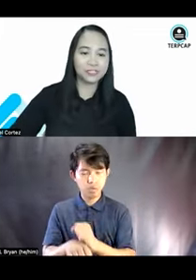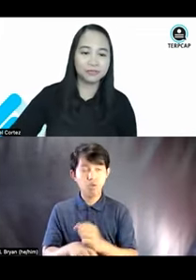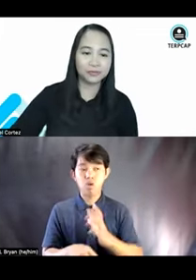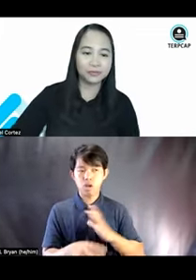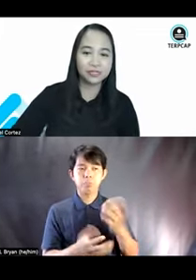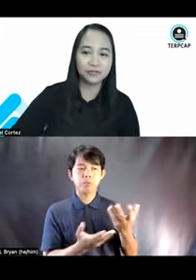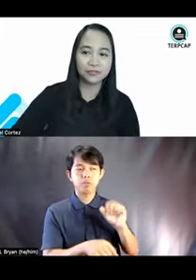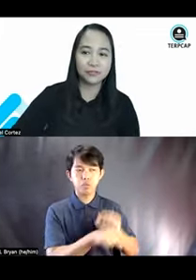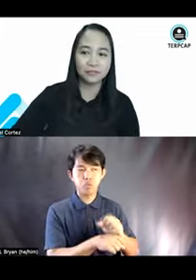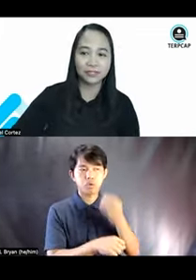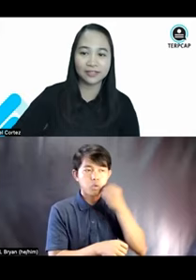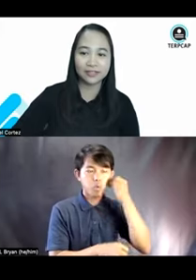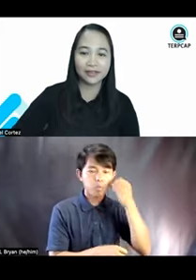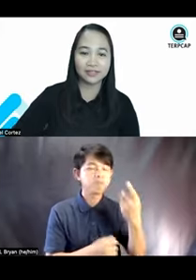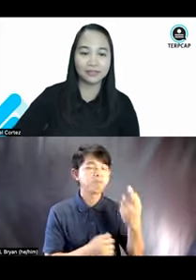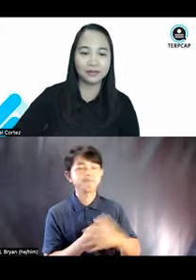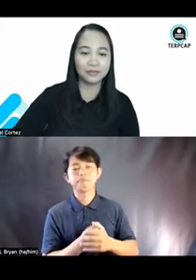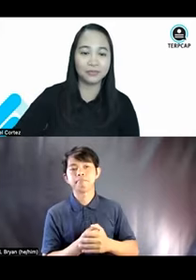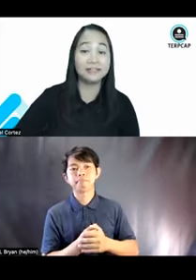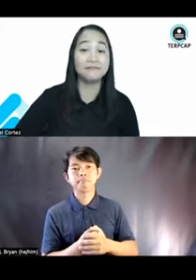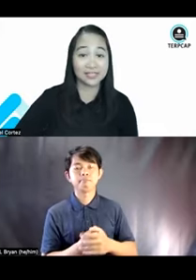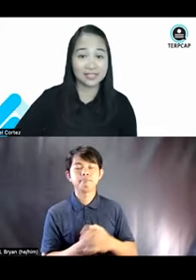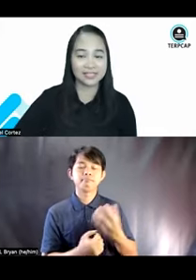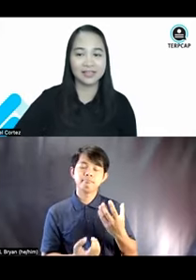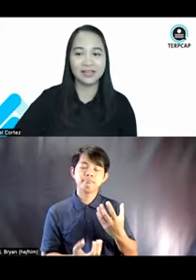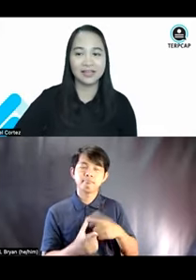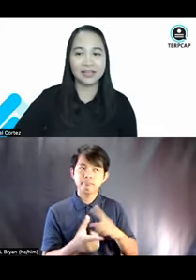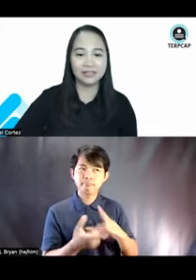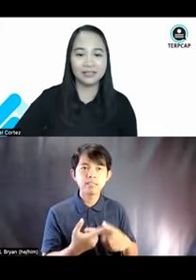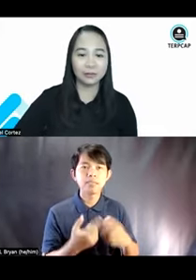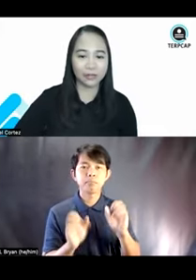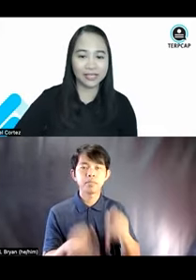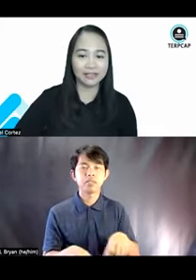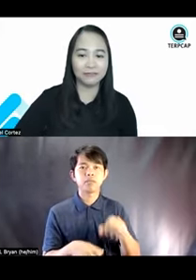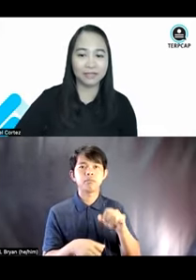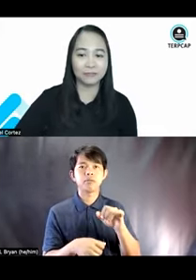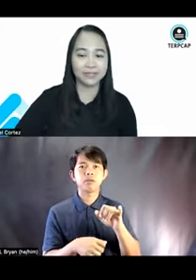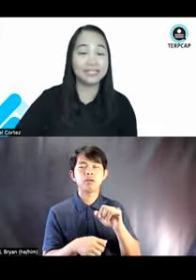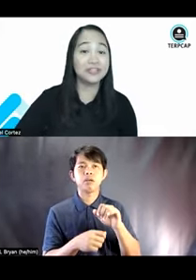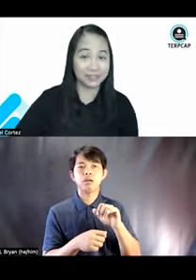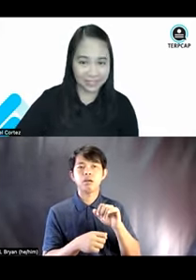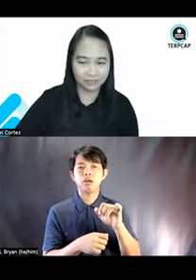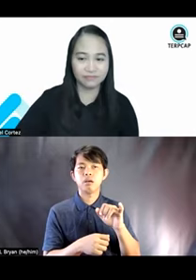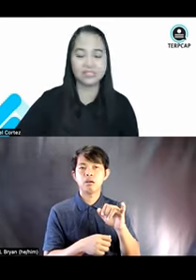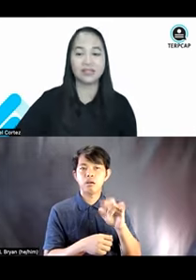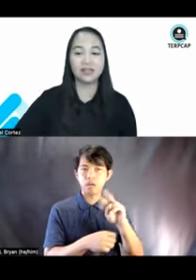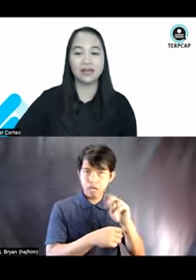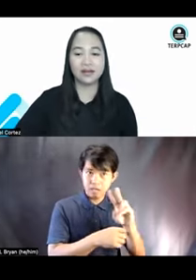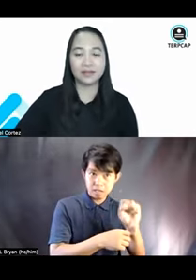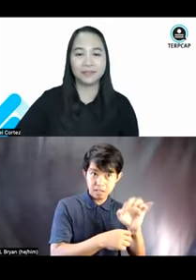and of course, number two, it's also important that, uh, we would invest in learning and development initiatives,